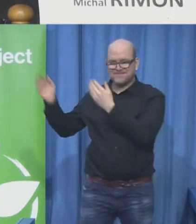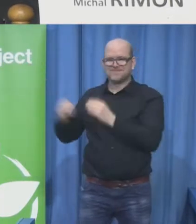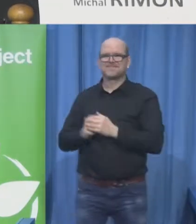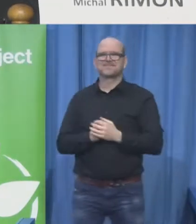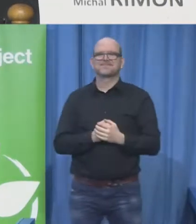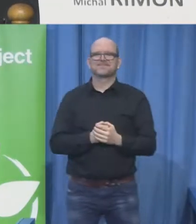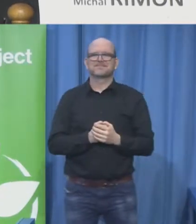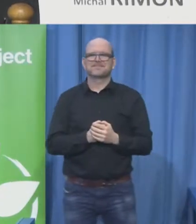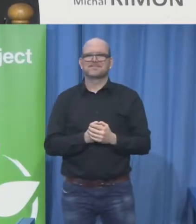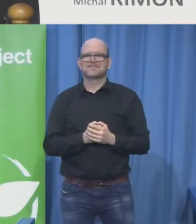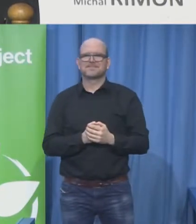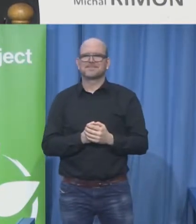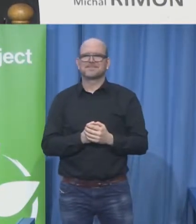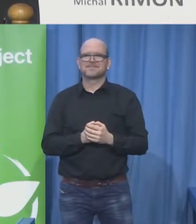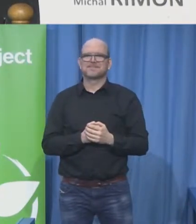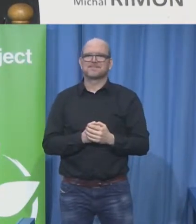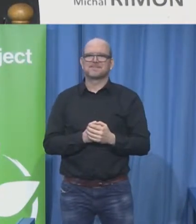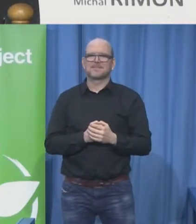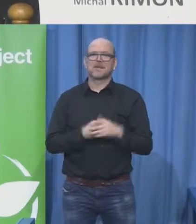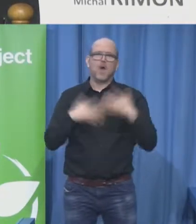video short clip